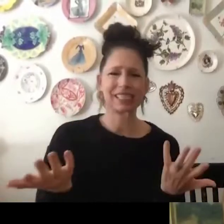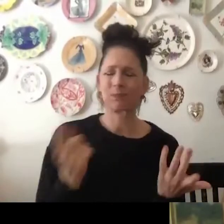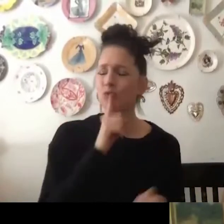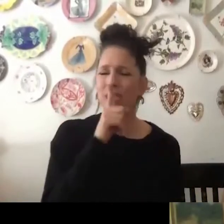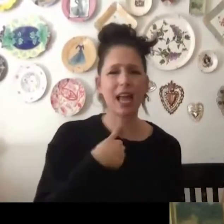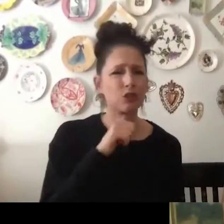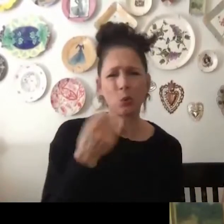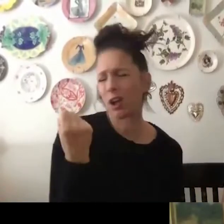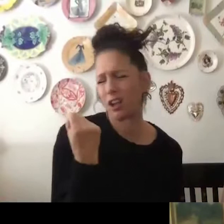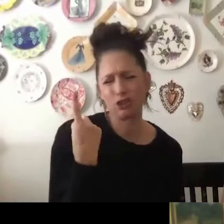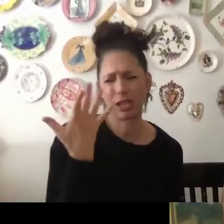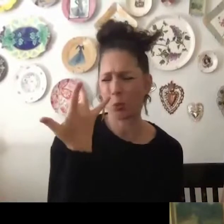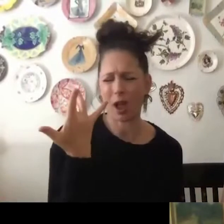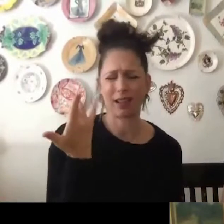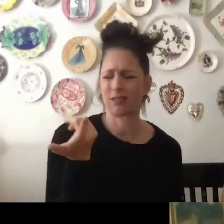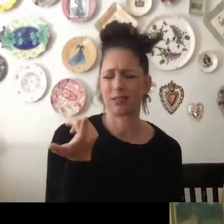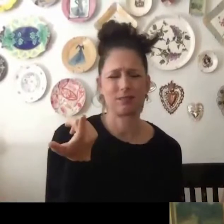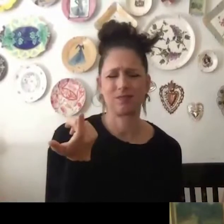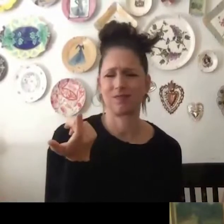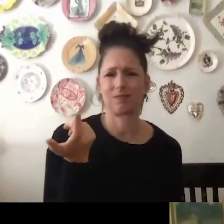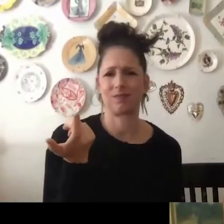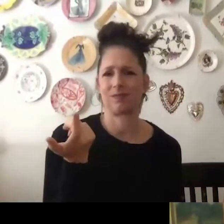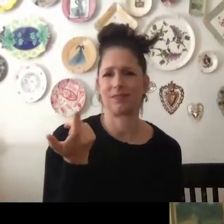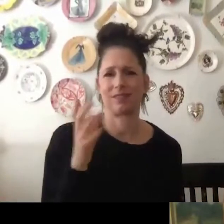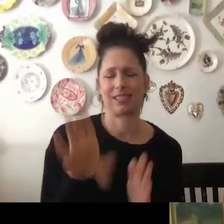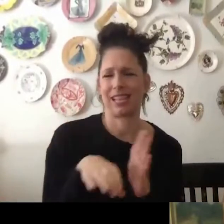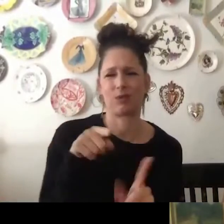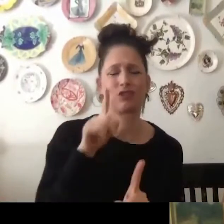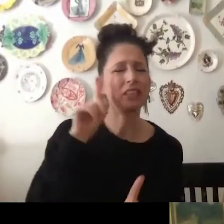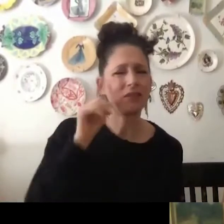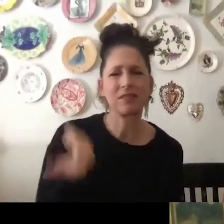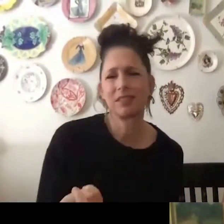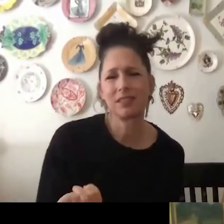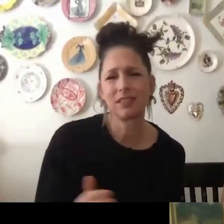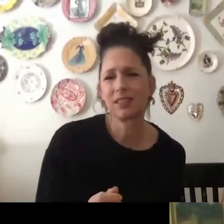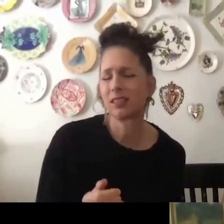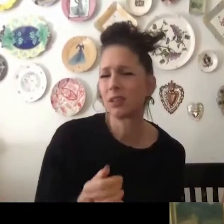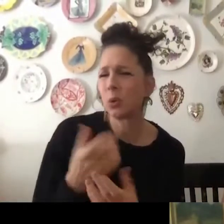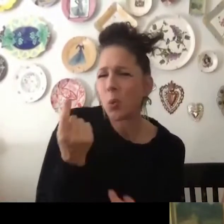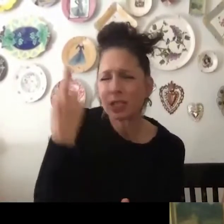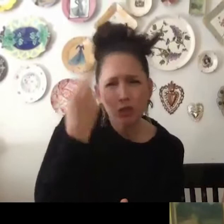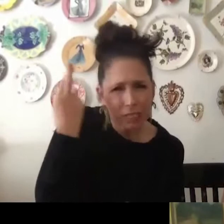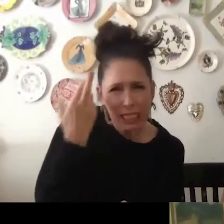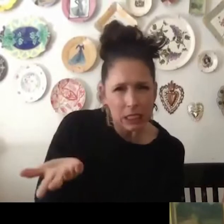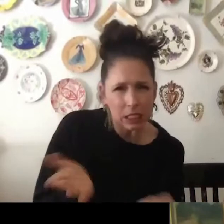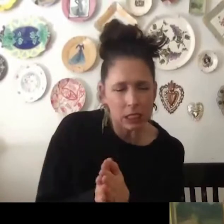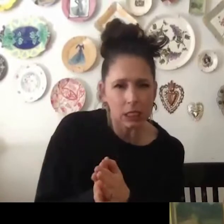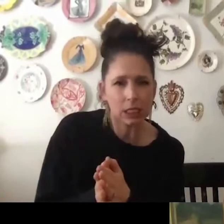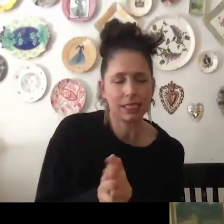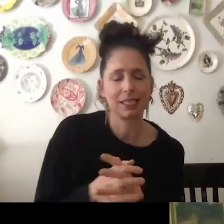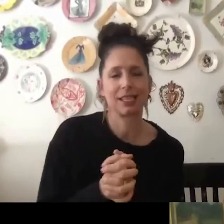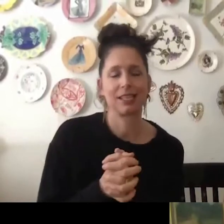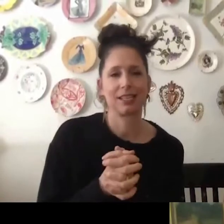But they said, I don't really understand why the characters are deaf. What's